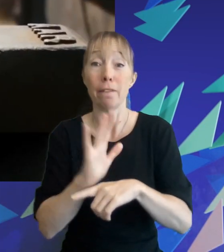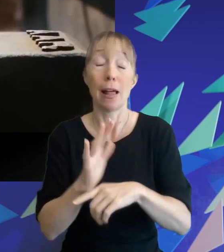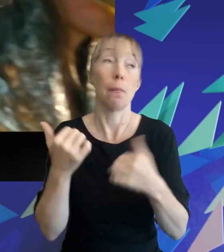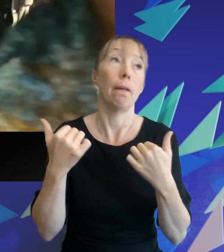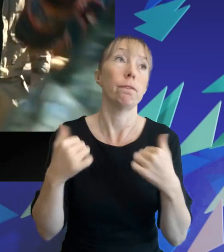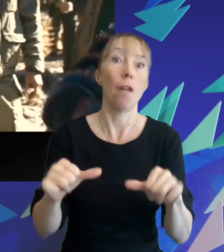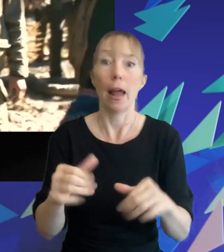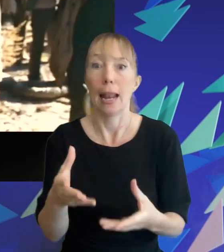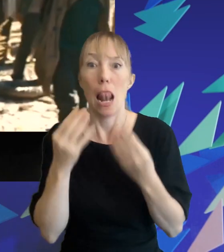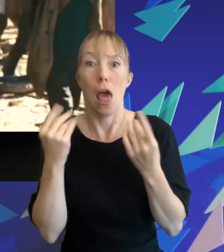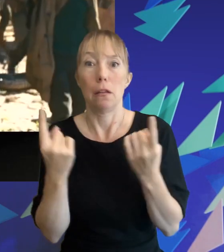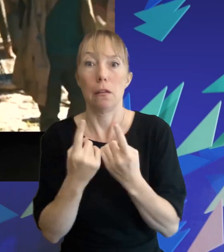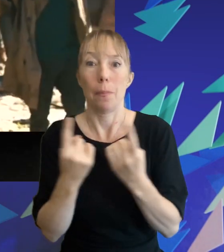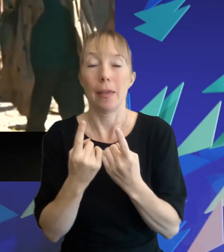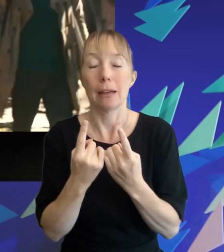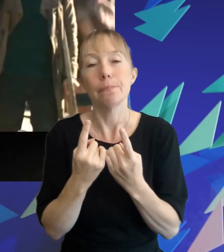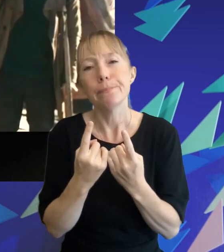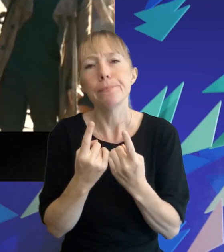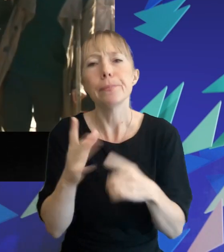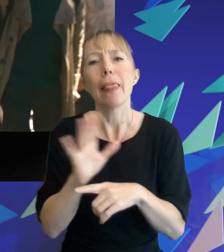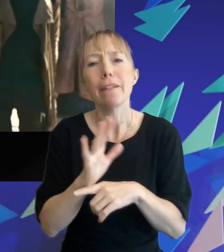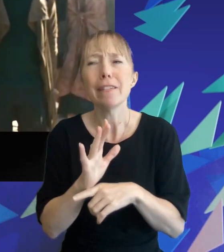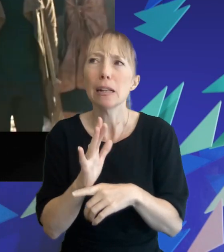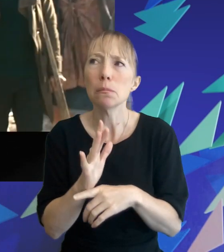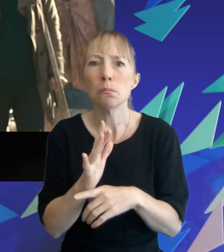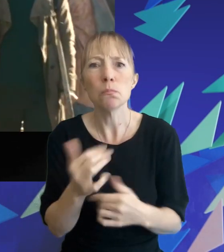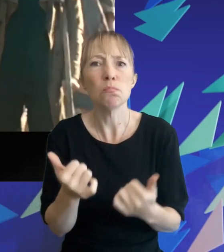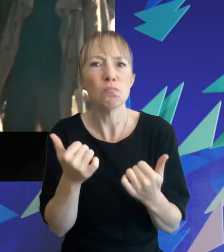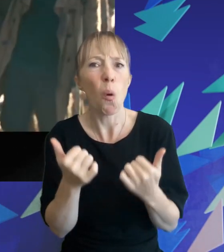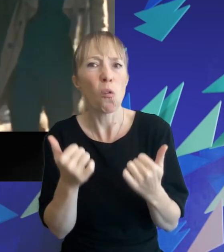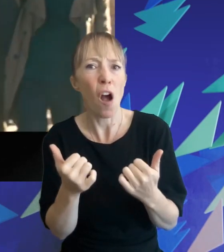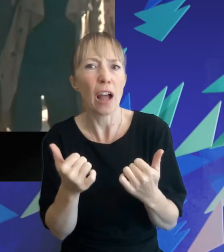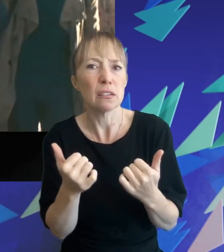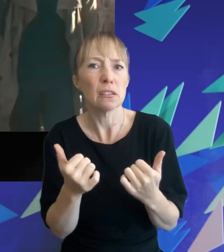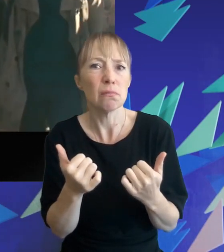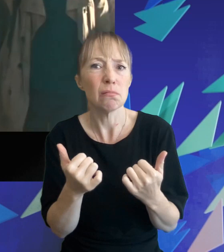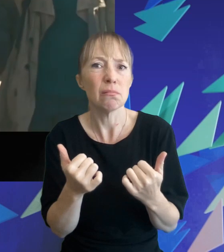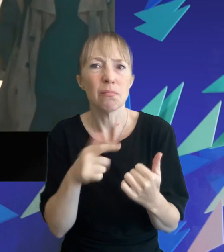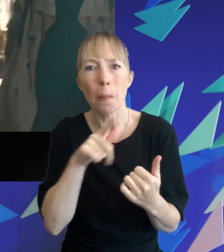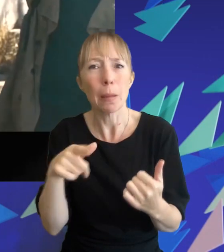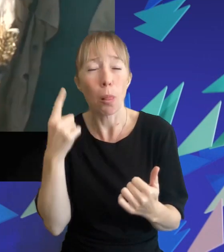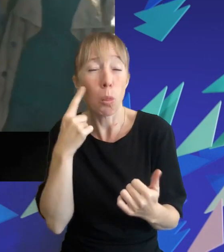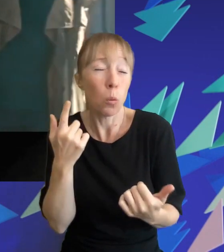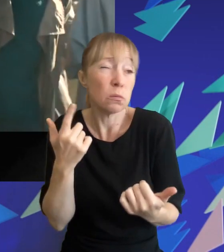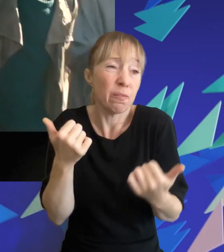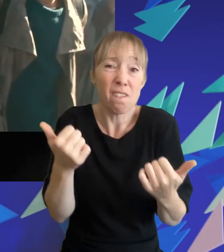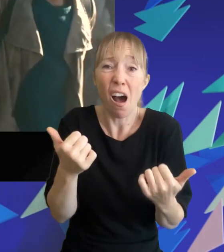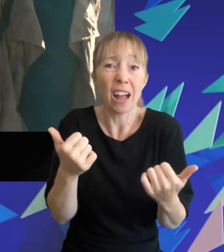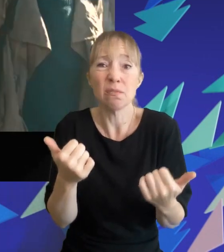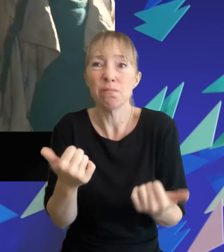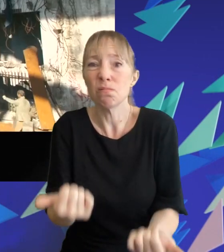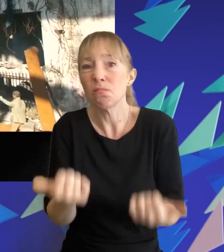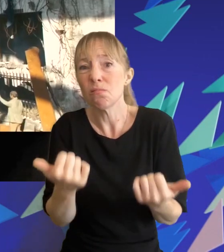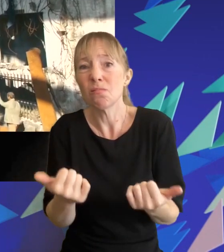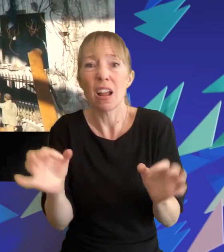responses weren't mixed but the consensus was that it was okay nothing special and the